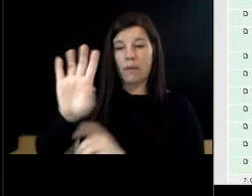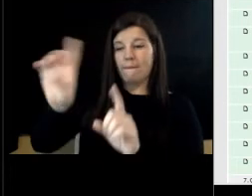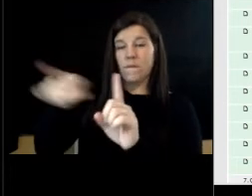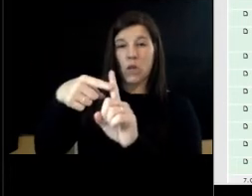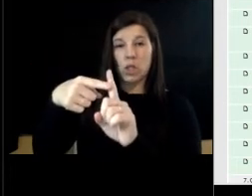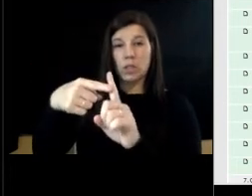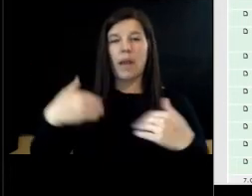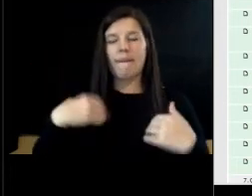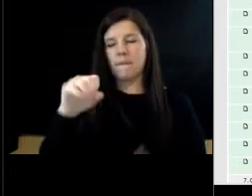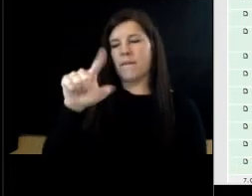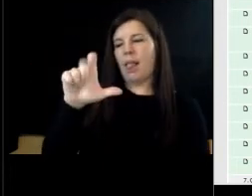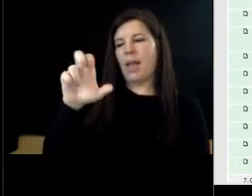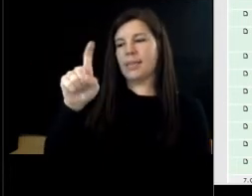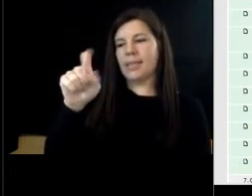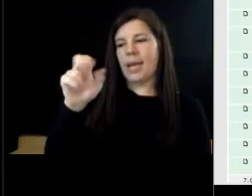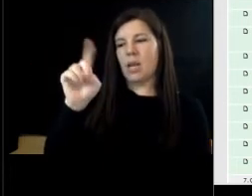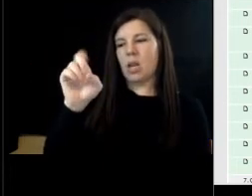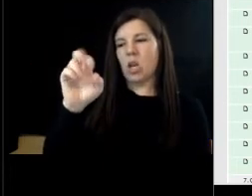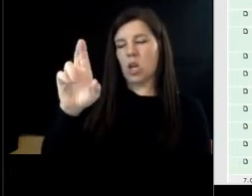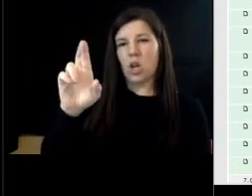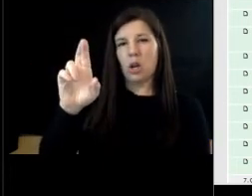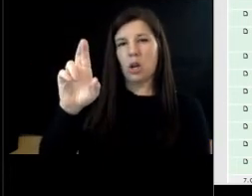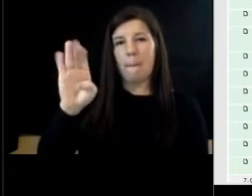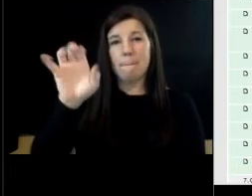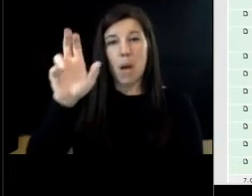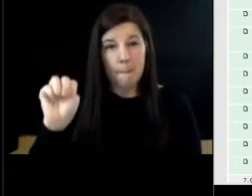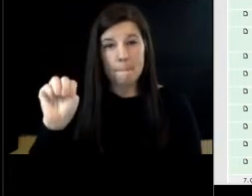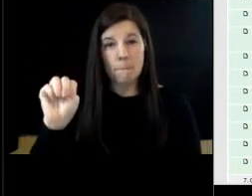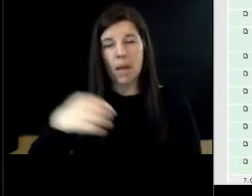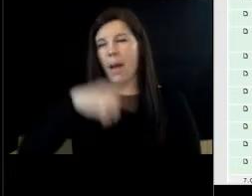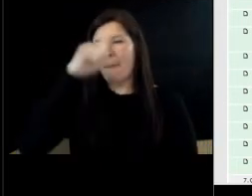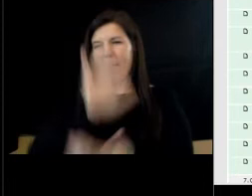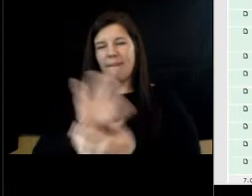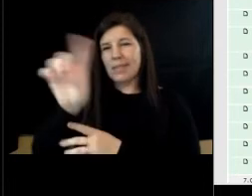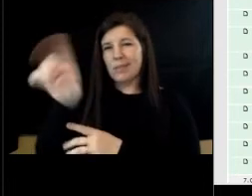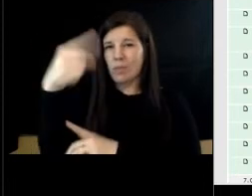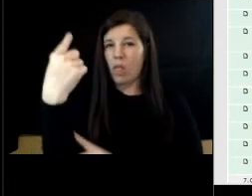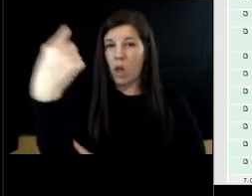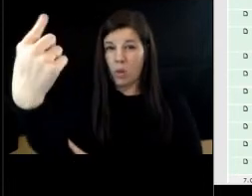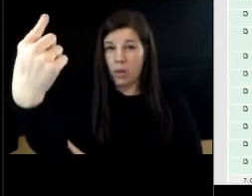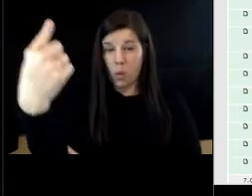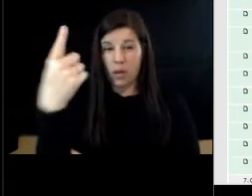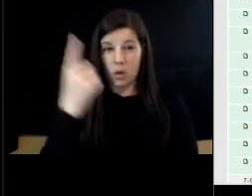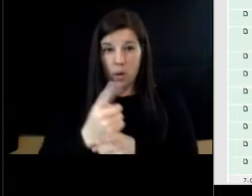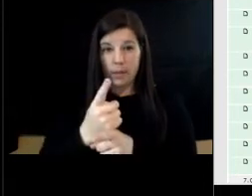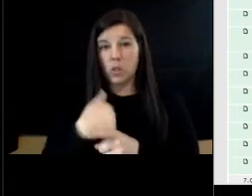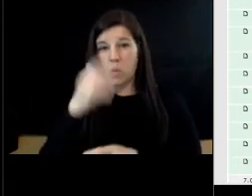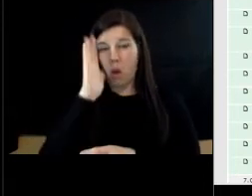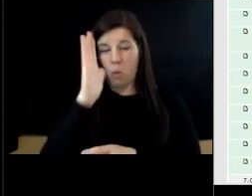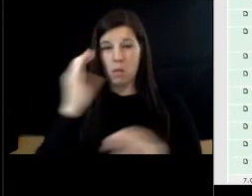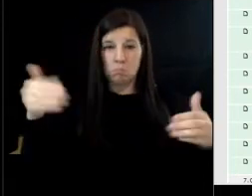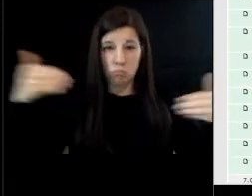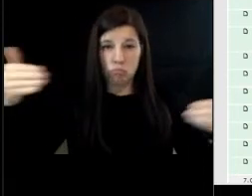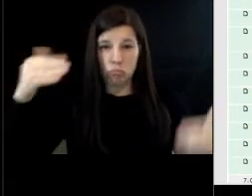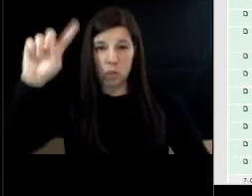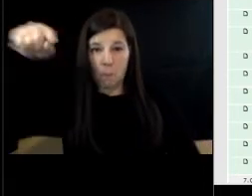alexander ran bomb i believe alexander is the only applicant correct that is correct i'd like to move forward all right may